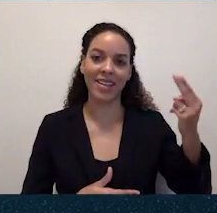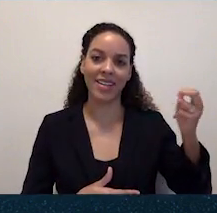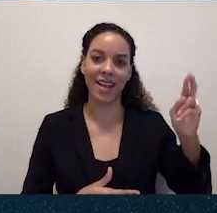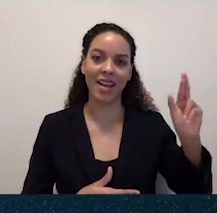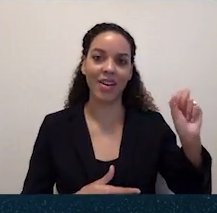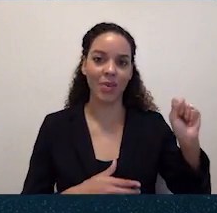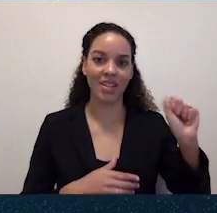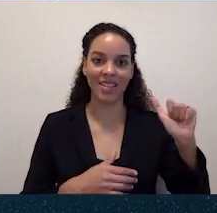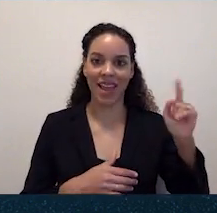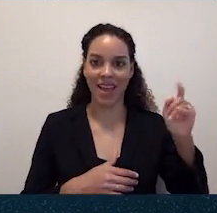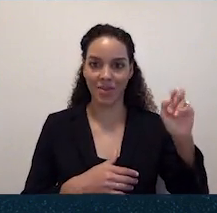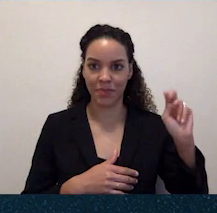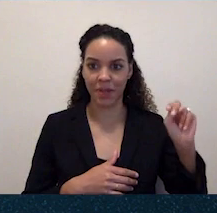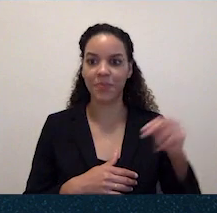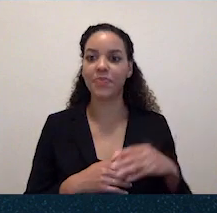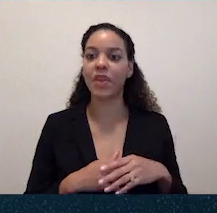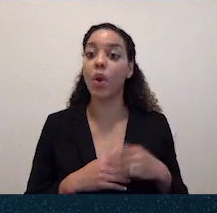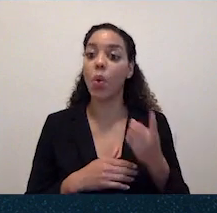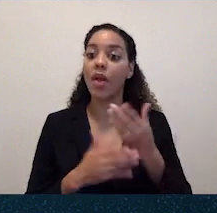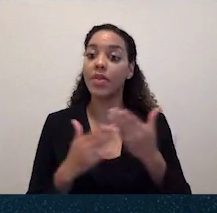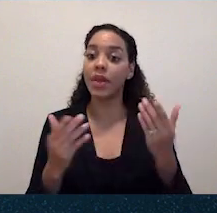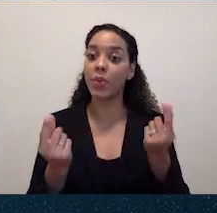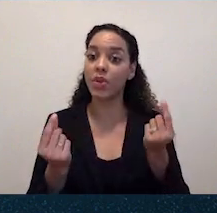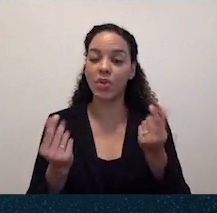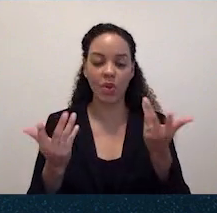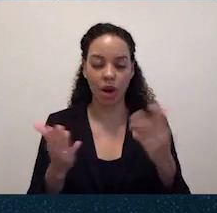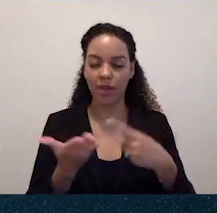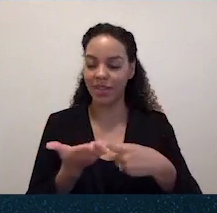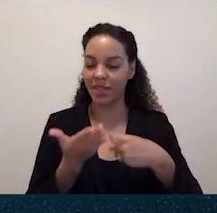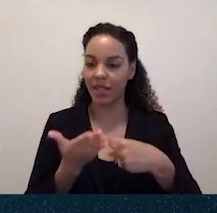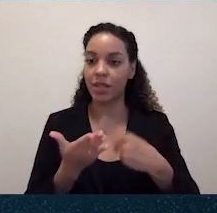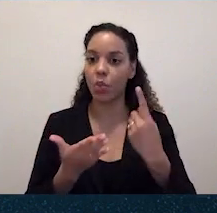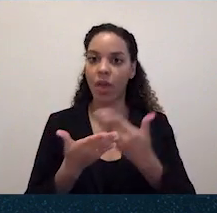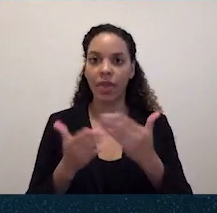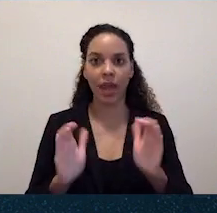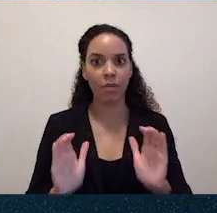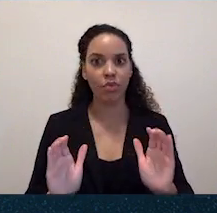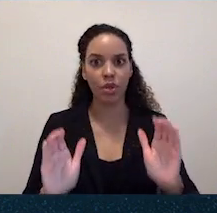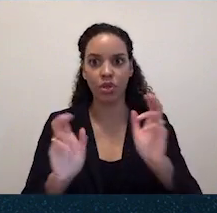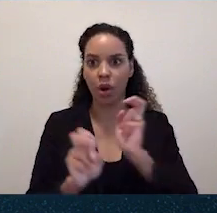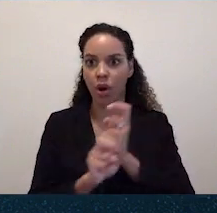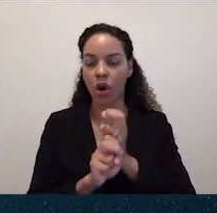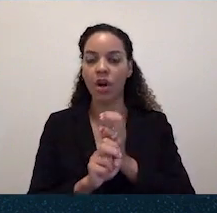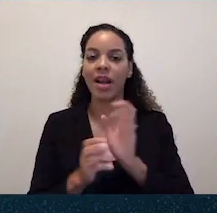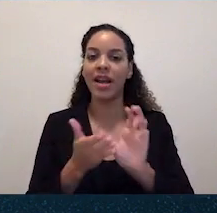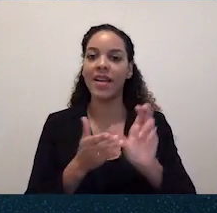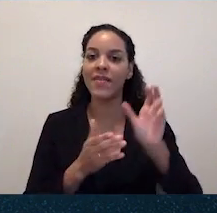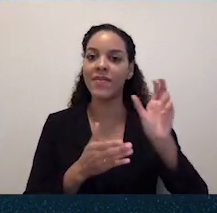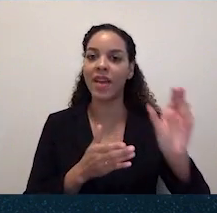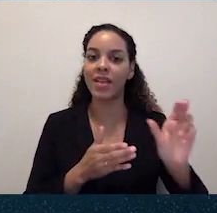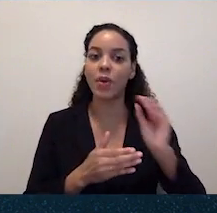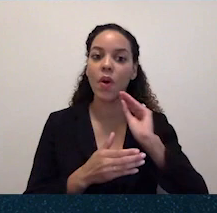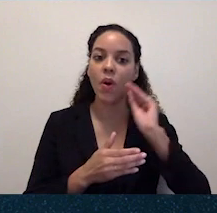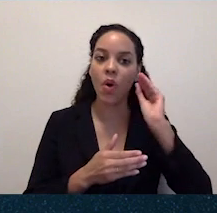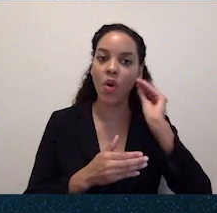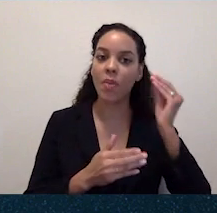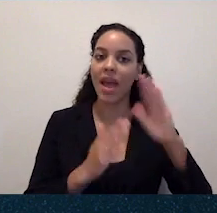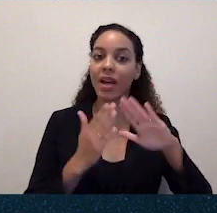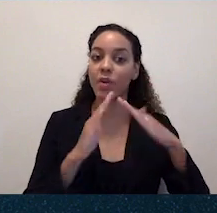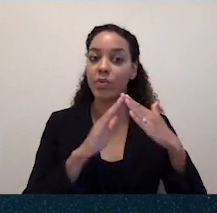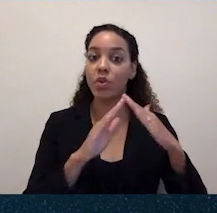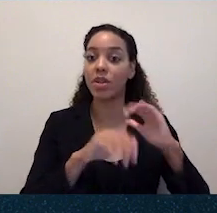we can do this is what you've already talked about, and something that I've been pushing for very hard is investing in home and community-based services,